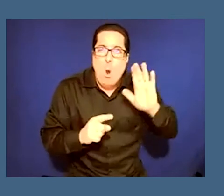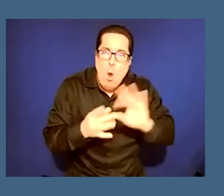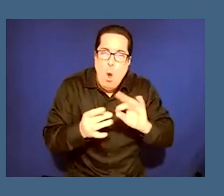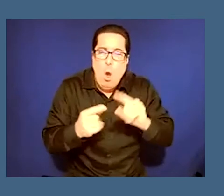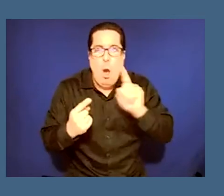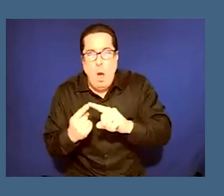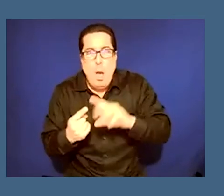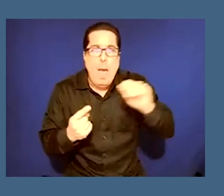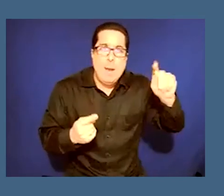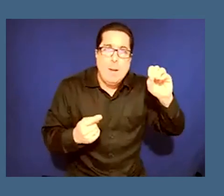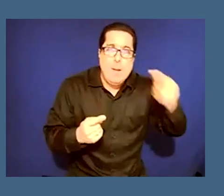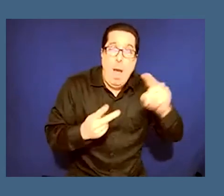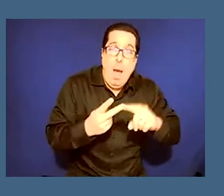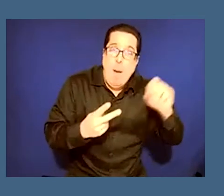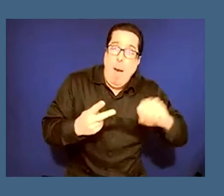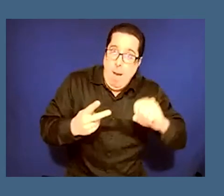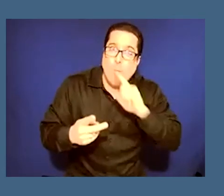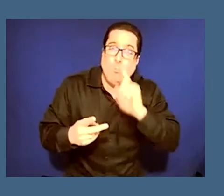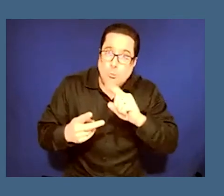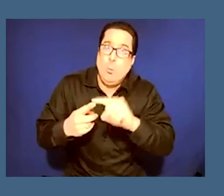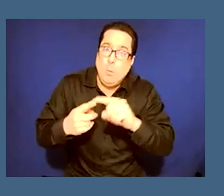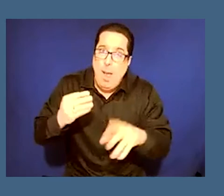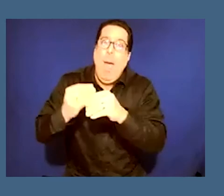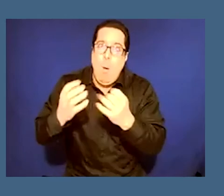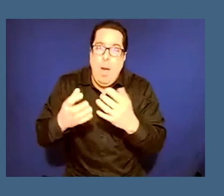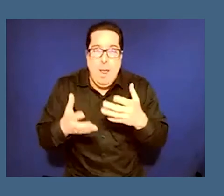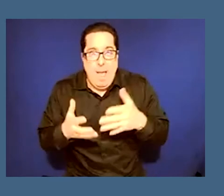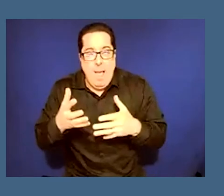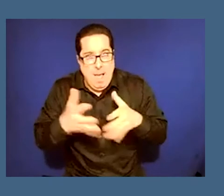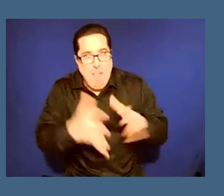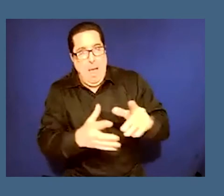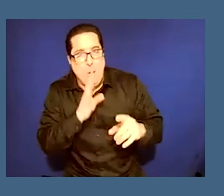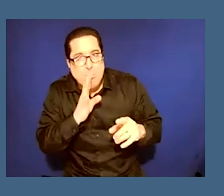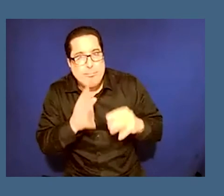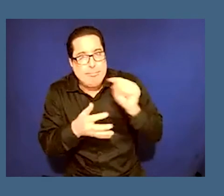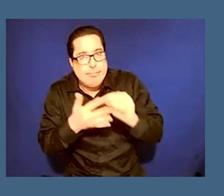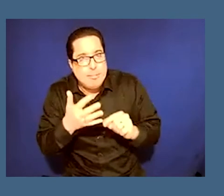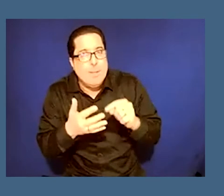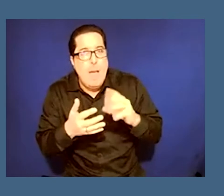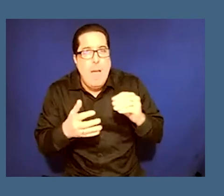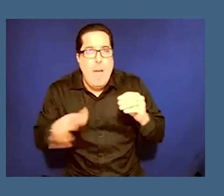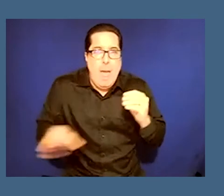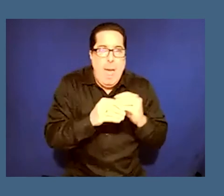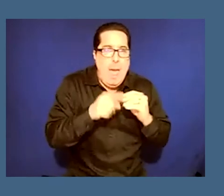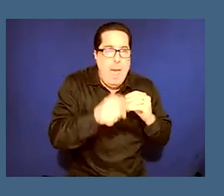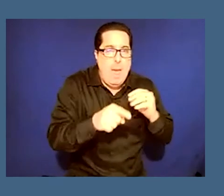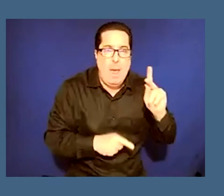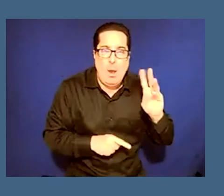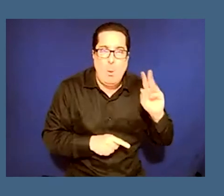both ends and tom it looks like you're leaning in were you about to say something and then i want to go to how we vet art and bring in you kwame because